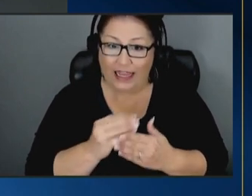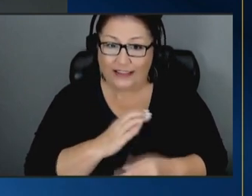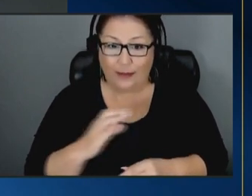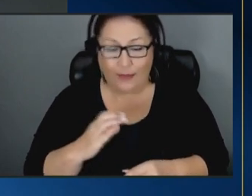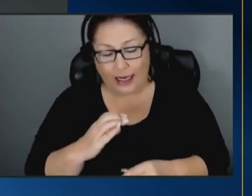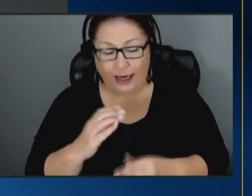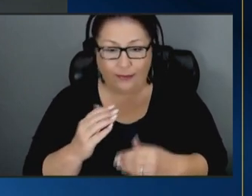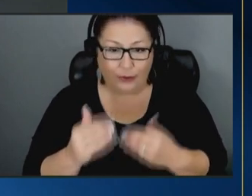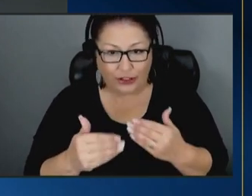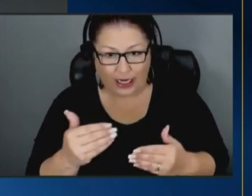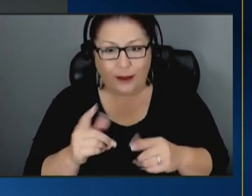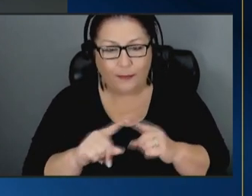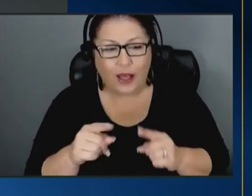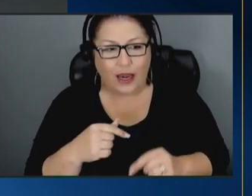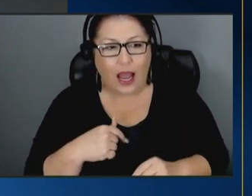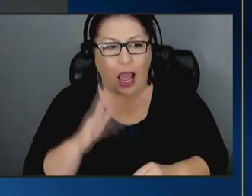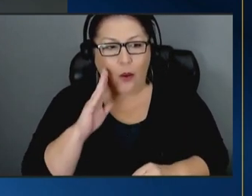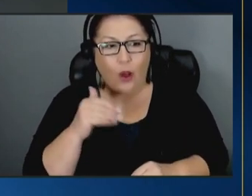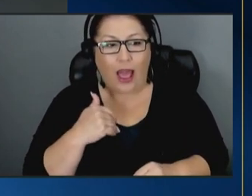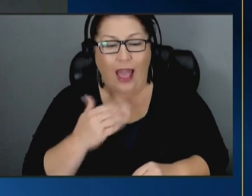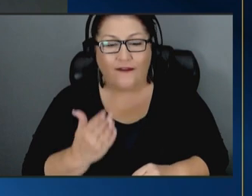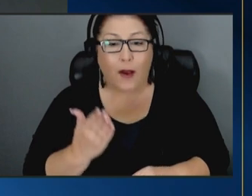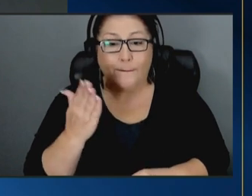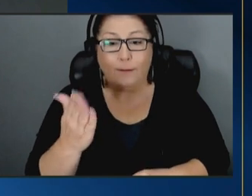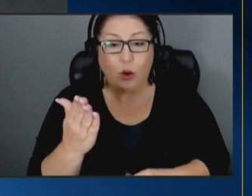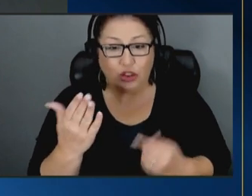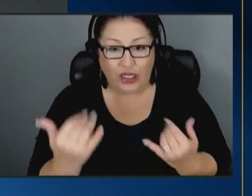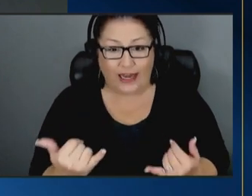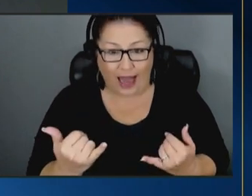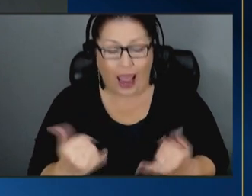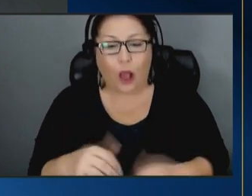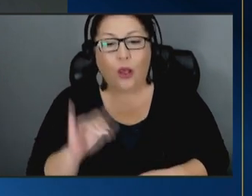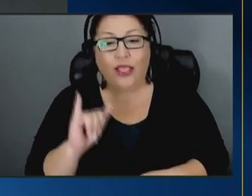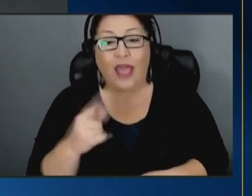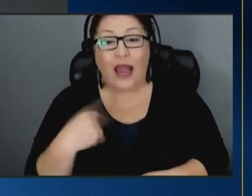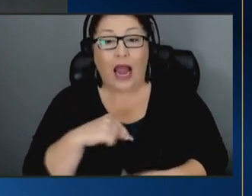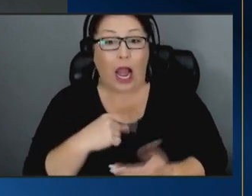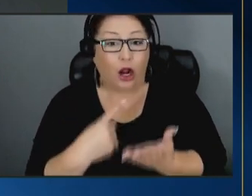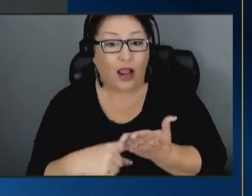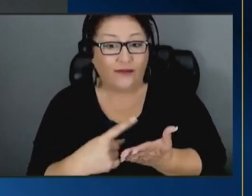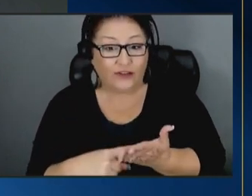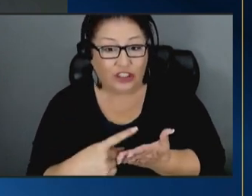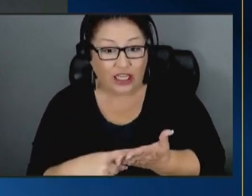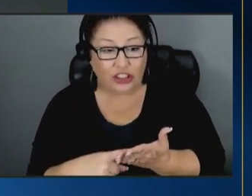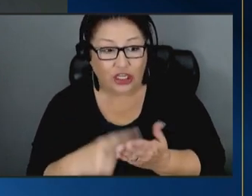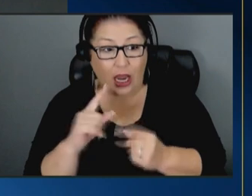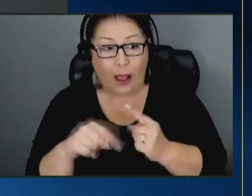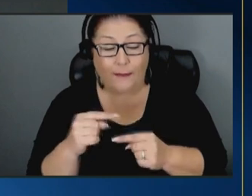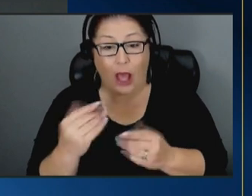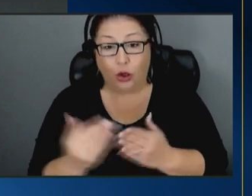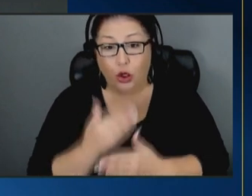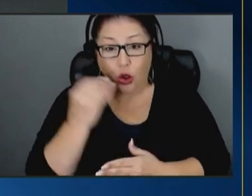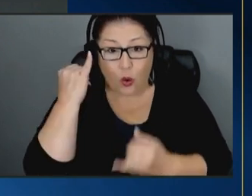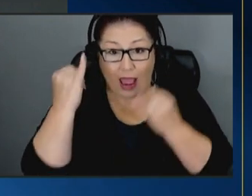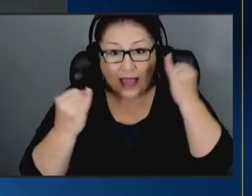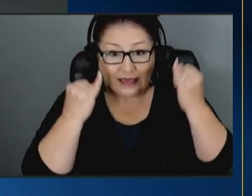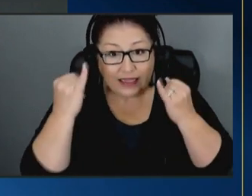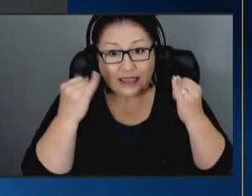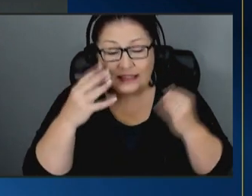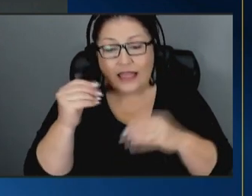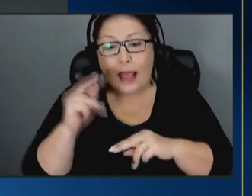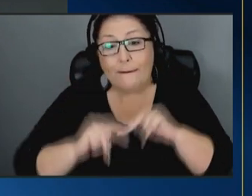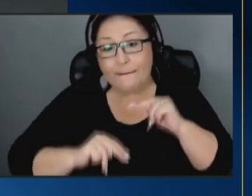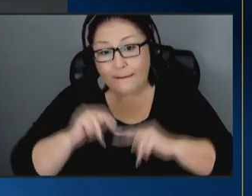but i'm going to have a motion now that our conversation about new ideas and building